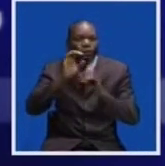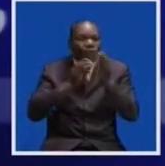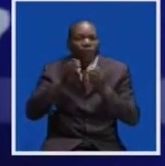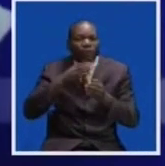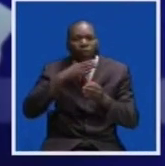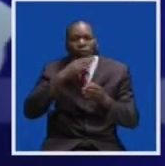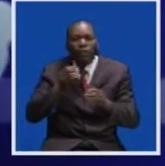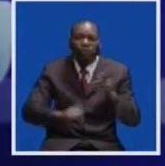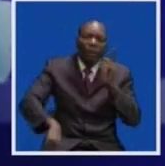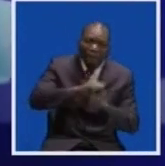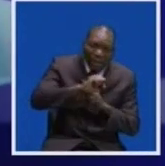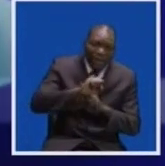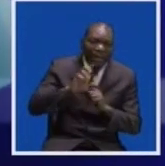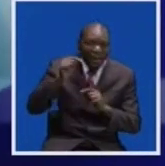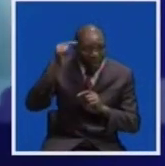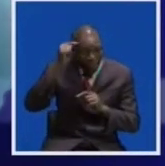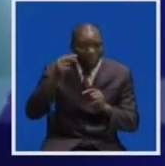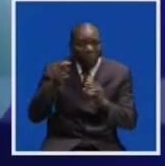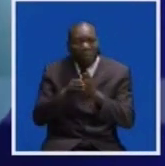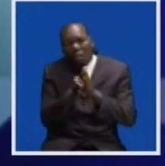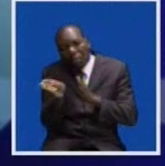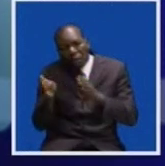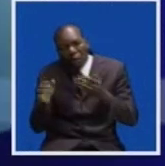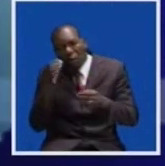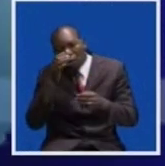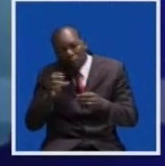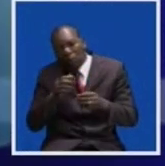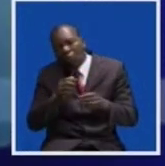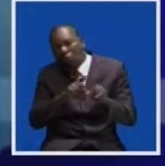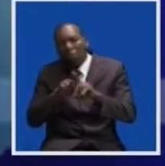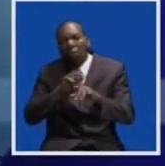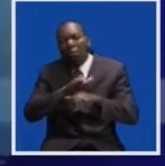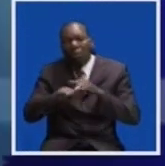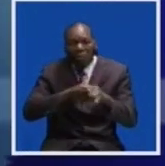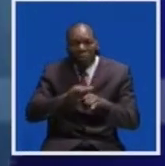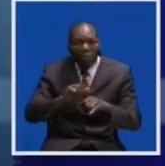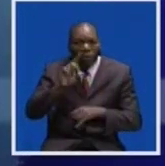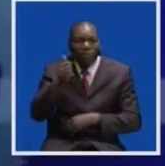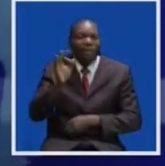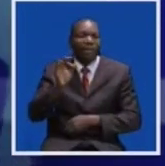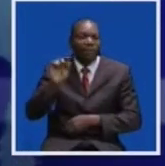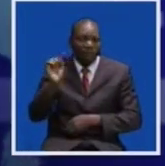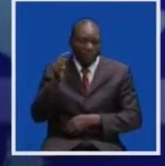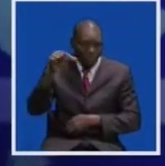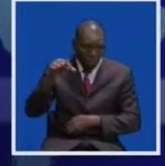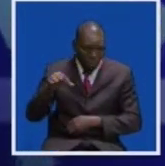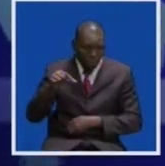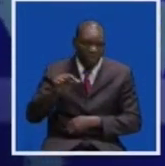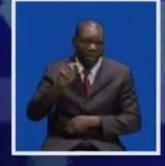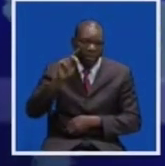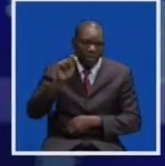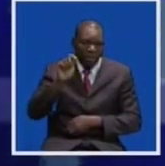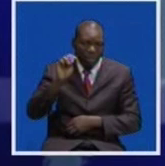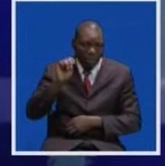of government resources, and corruption. This happened in the second quarter of 2019. Civil Service Commission Secretary